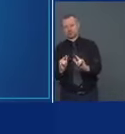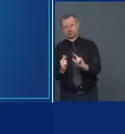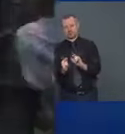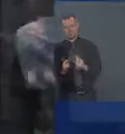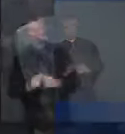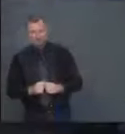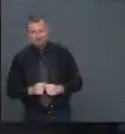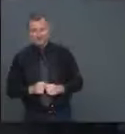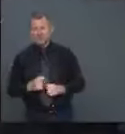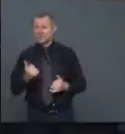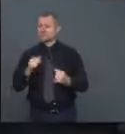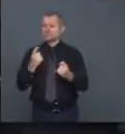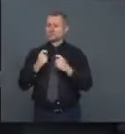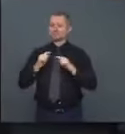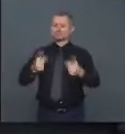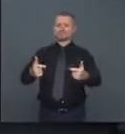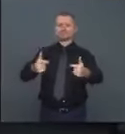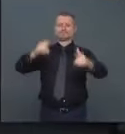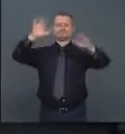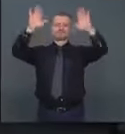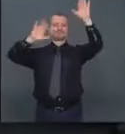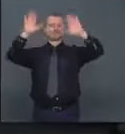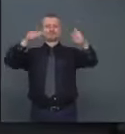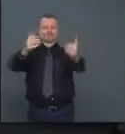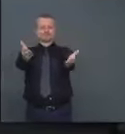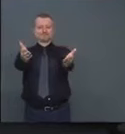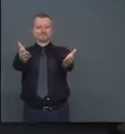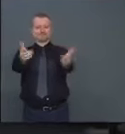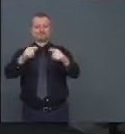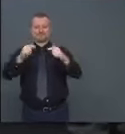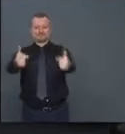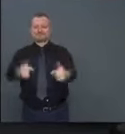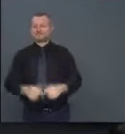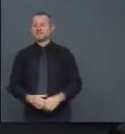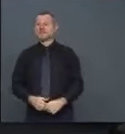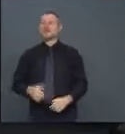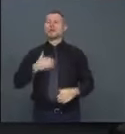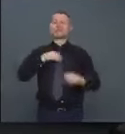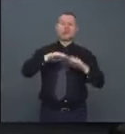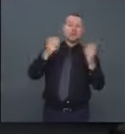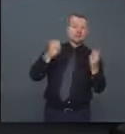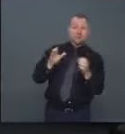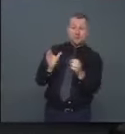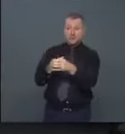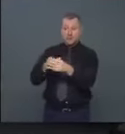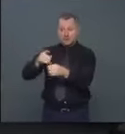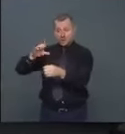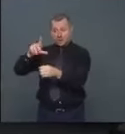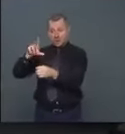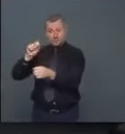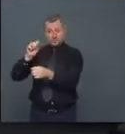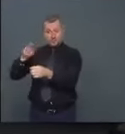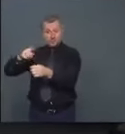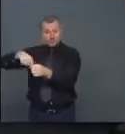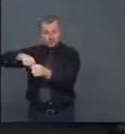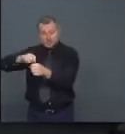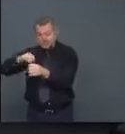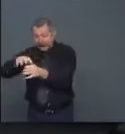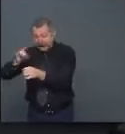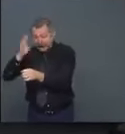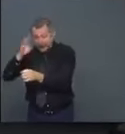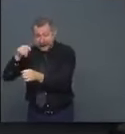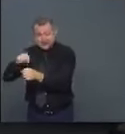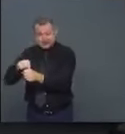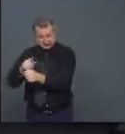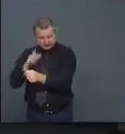Questions? Regarding the reopening in these, we have these clusters in these specific neighborhoods. As of tomorrow, you want to go with indoor dining as